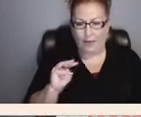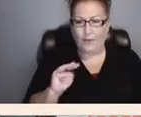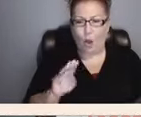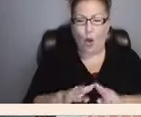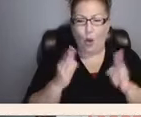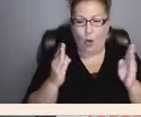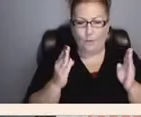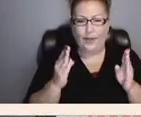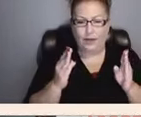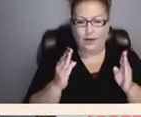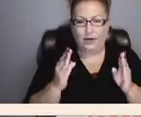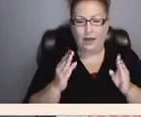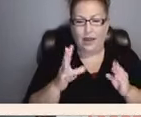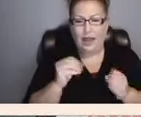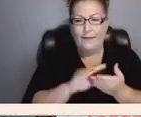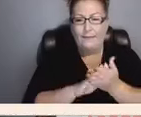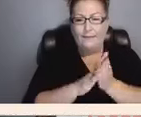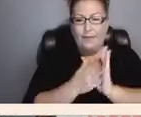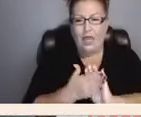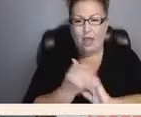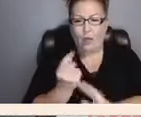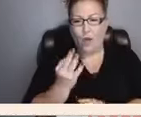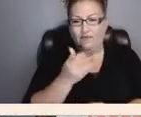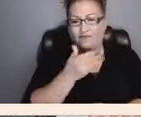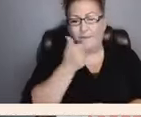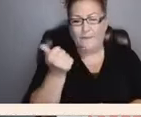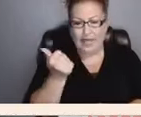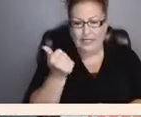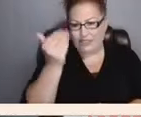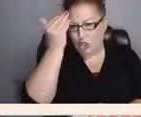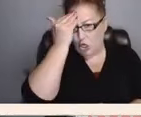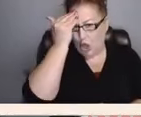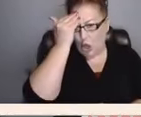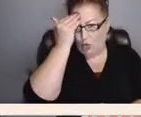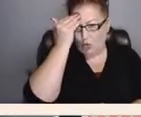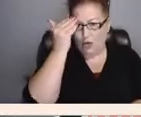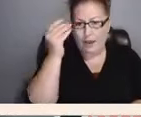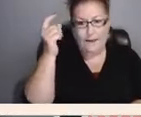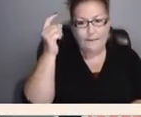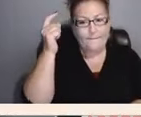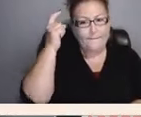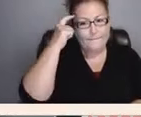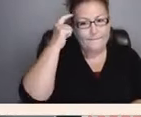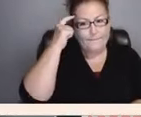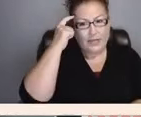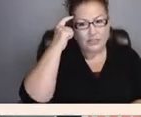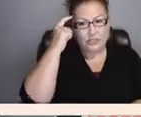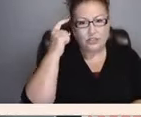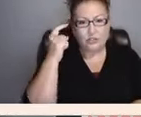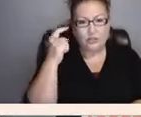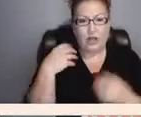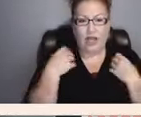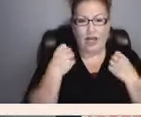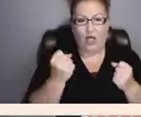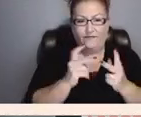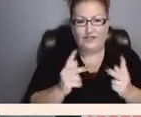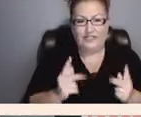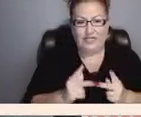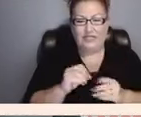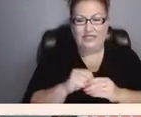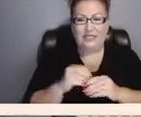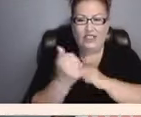became one of the best most known mental health facilities in the country.